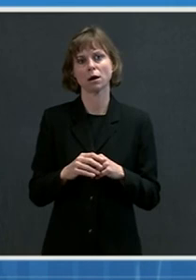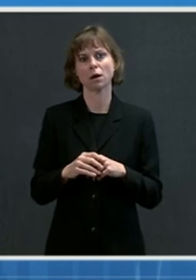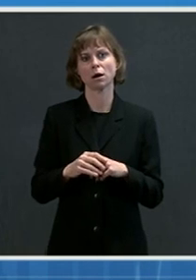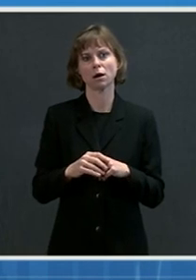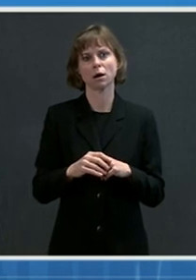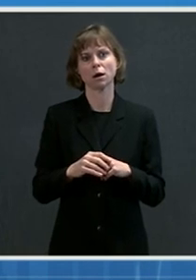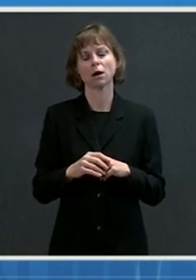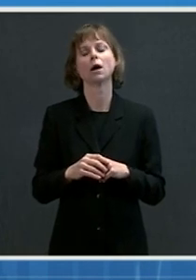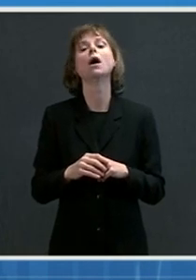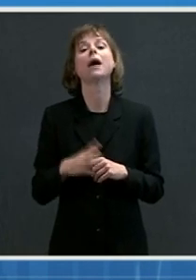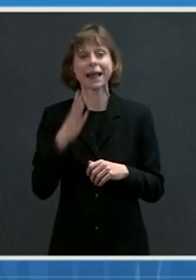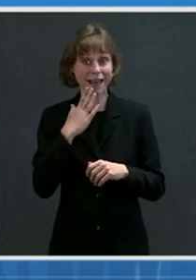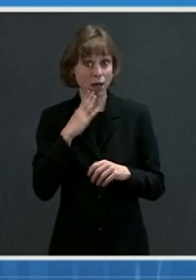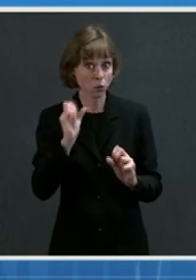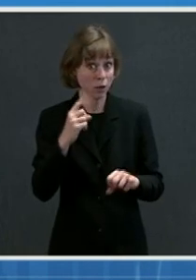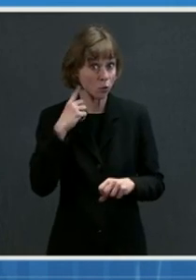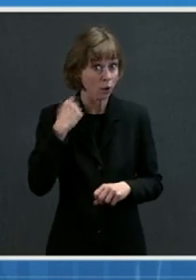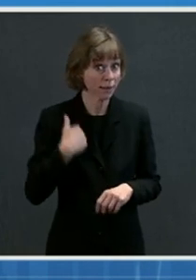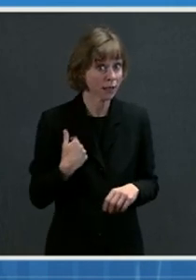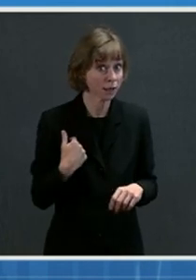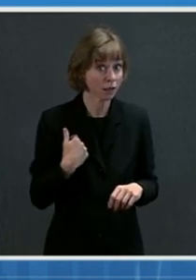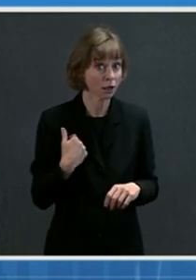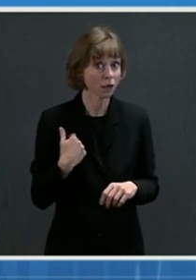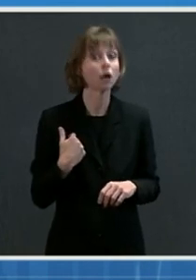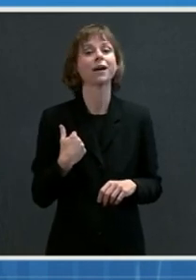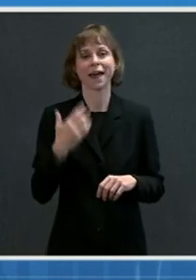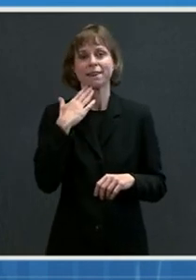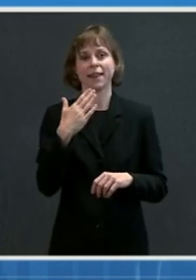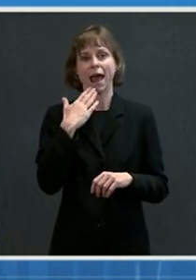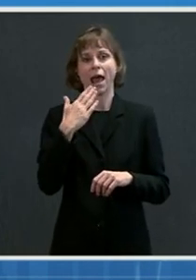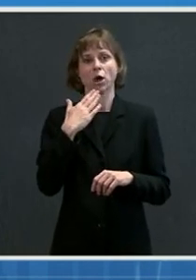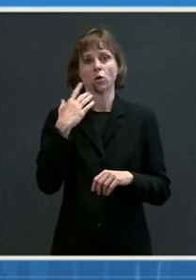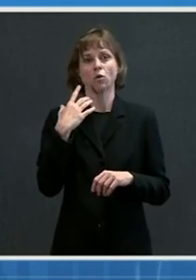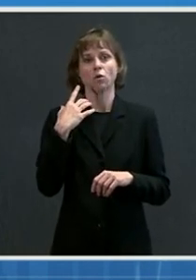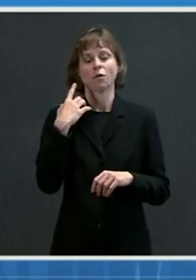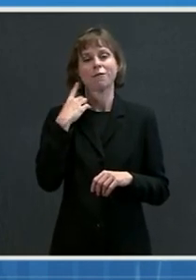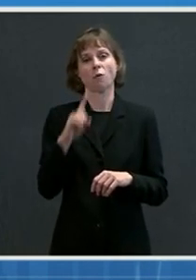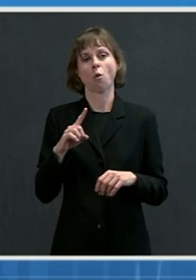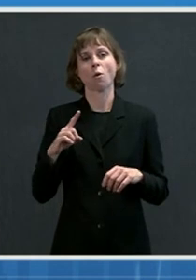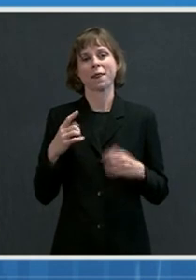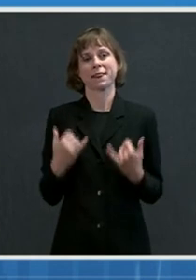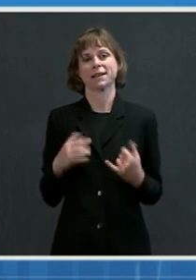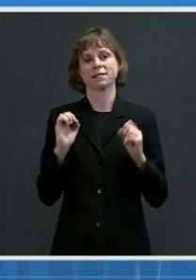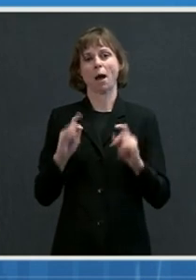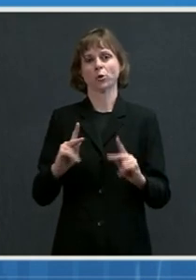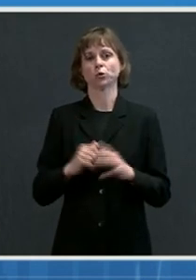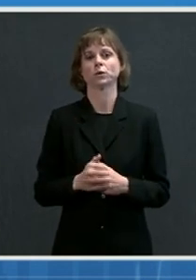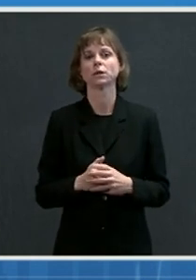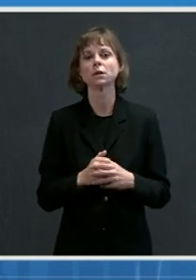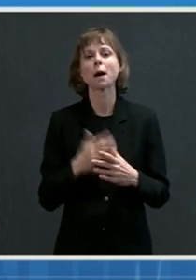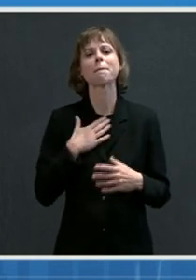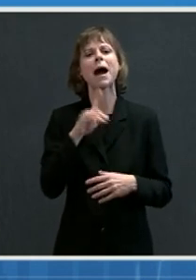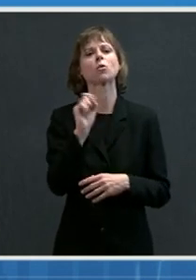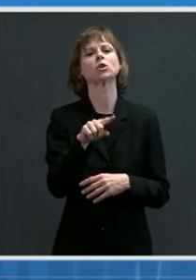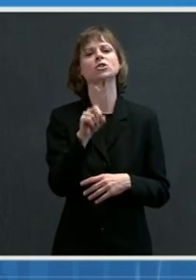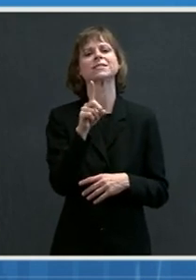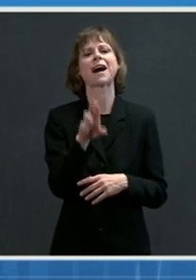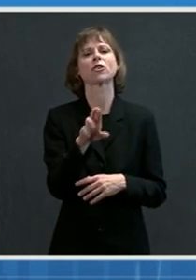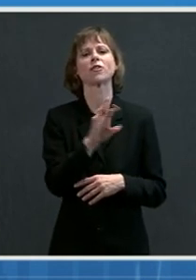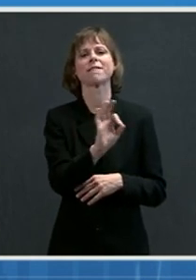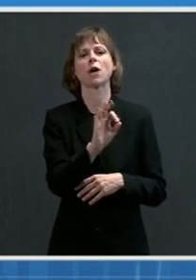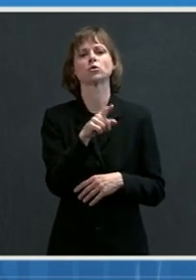Thank you so much. Can you hear me? Yes. Thank you so much for this opportunity. My question is to Dr. Fauci, because